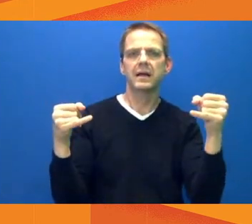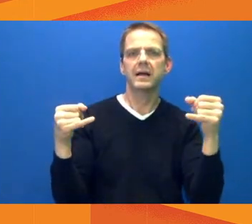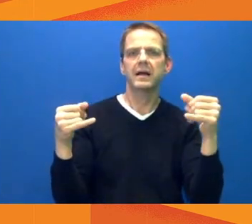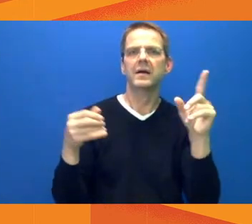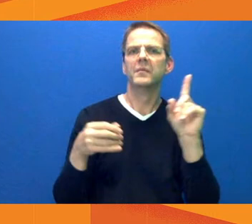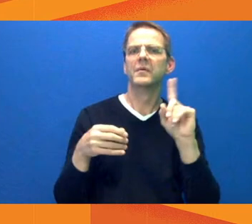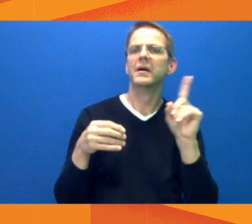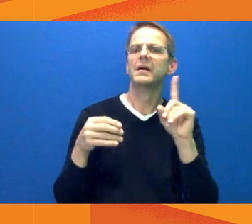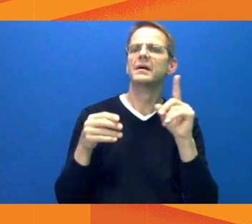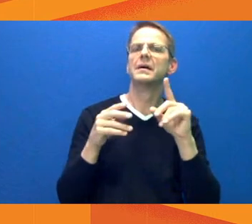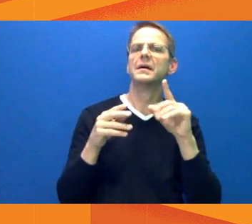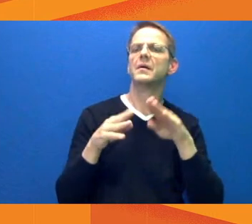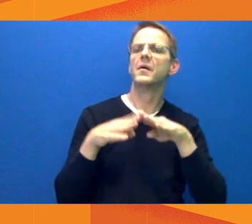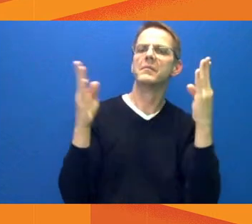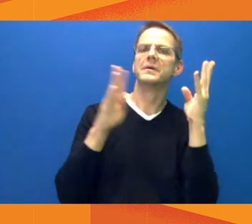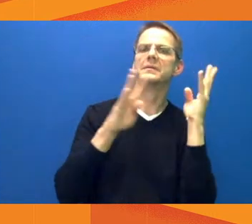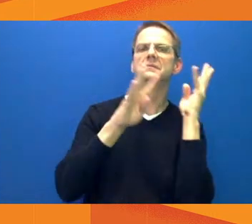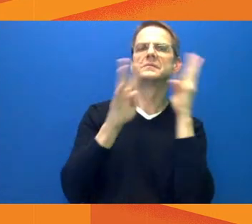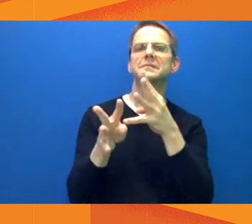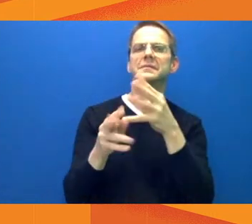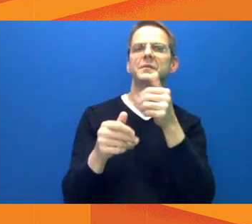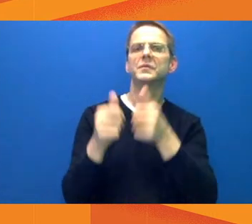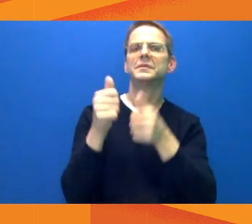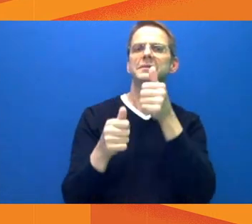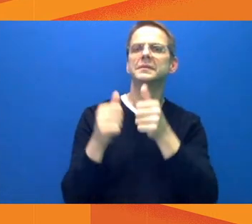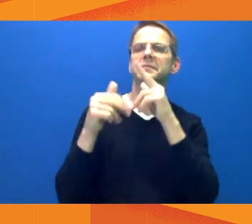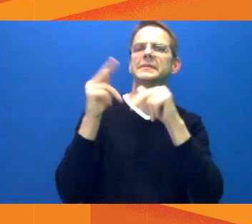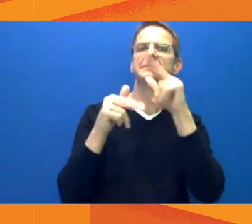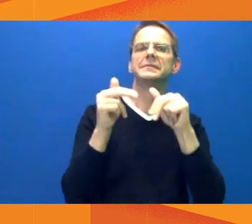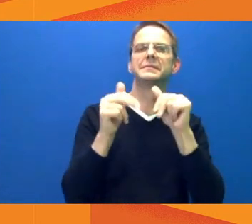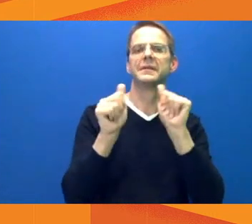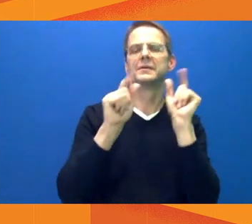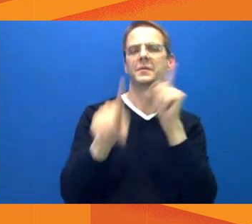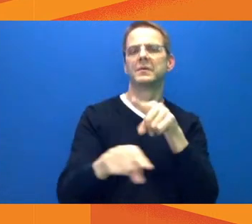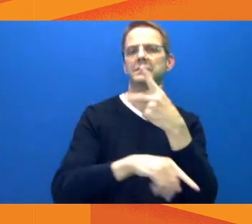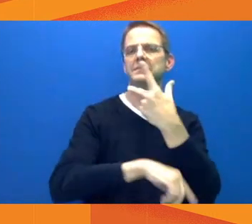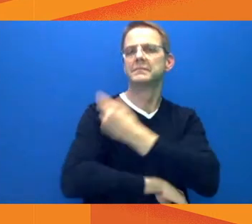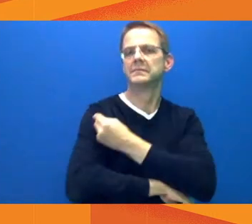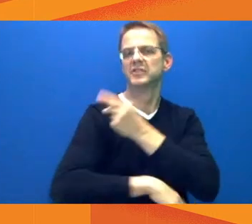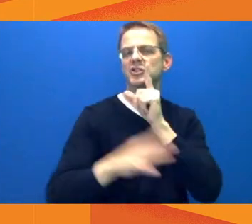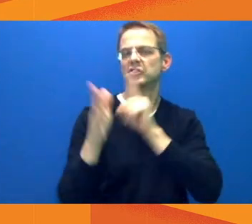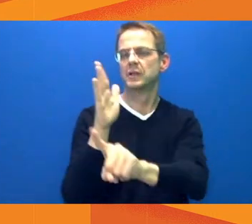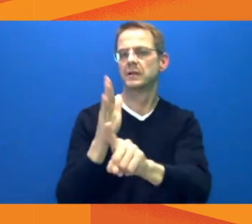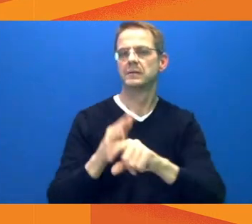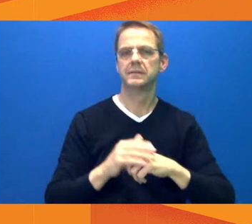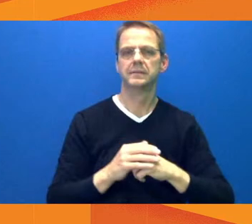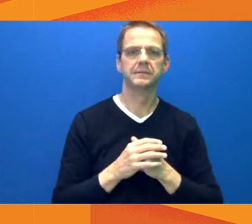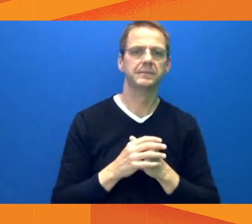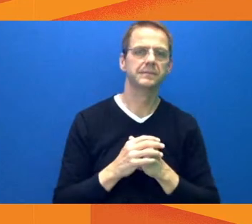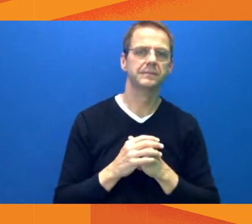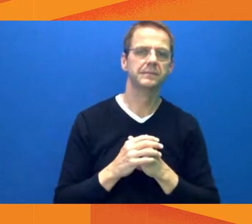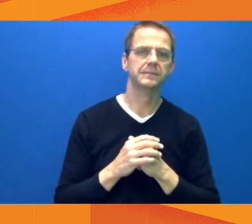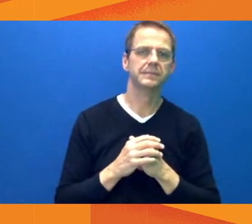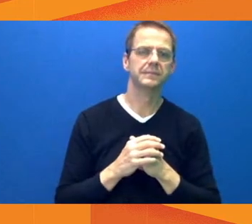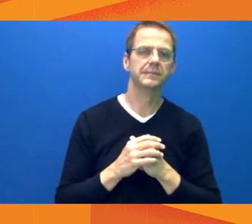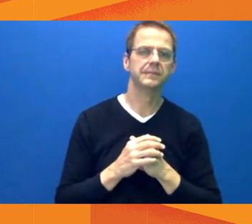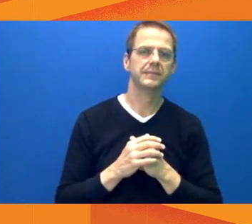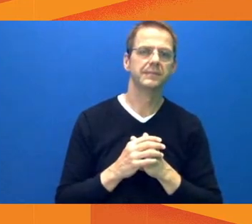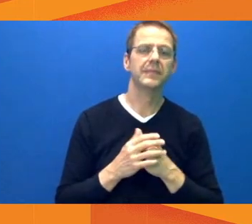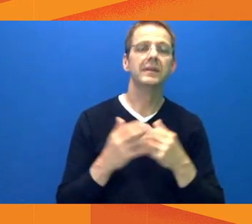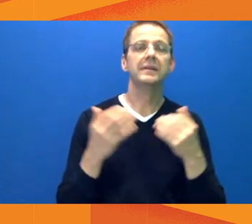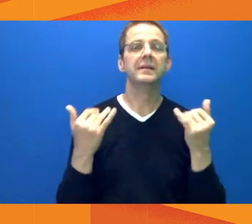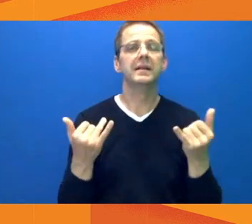reached capacity of it, which is 7000 immunisations per day. But we have used every vaccine